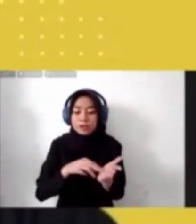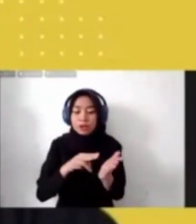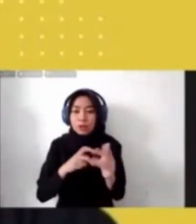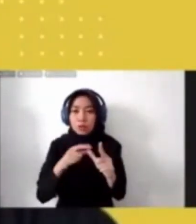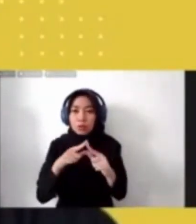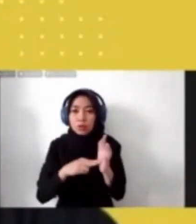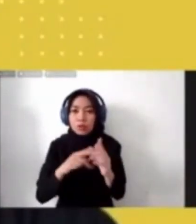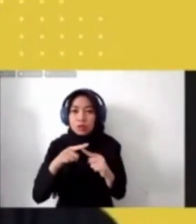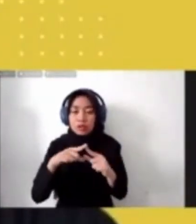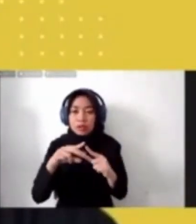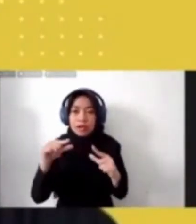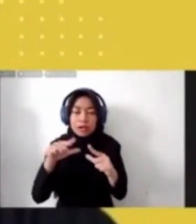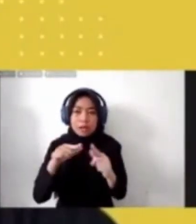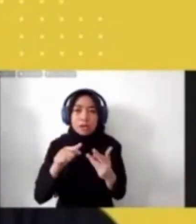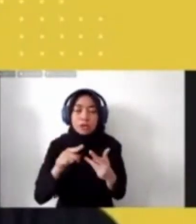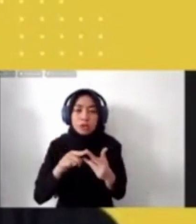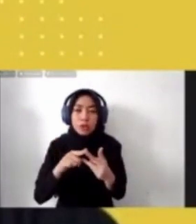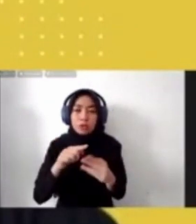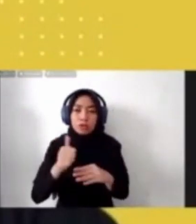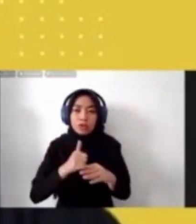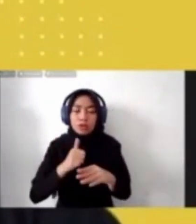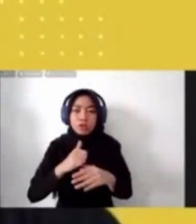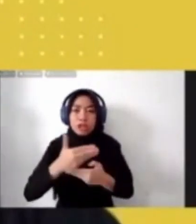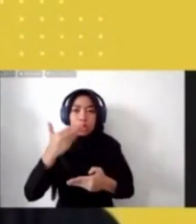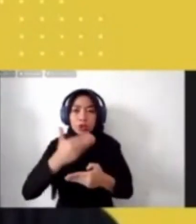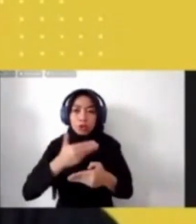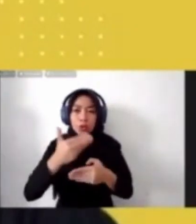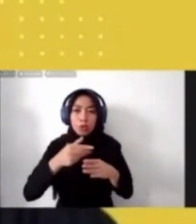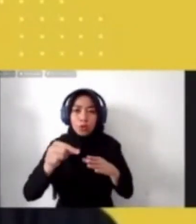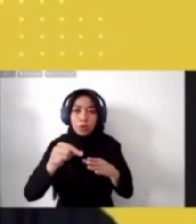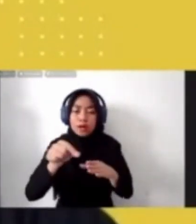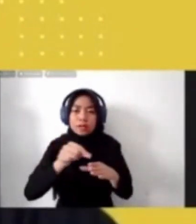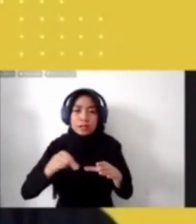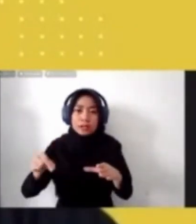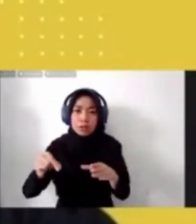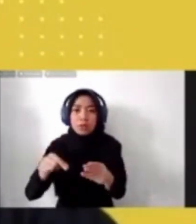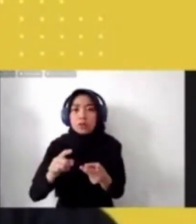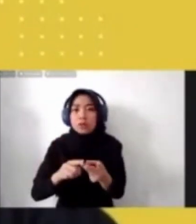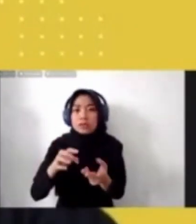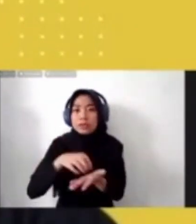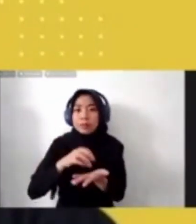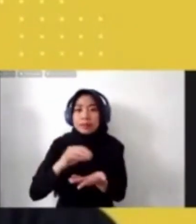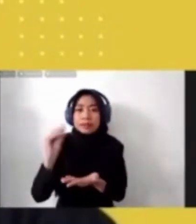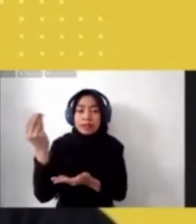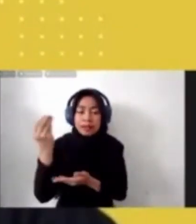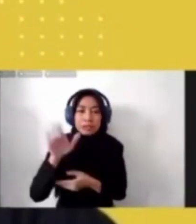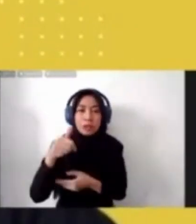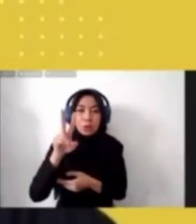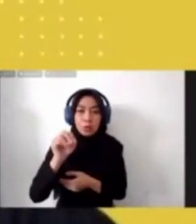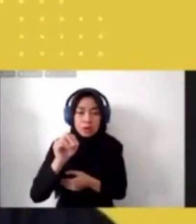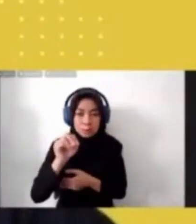and artistic director of Instrumenta, International Media Art Festival in Jakarta from 2018 to 2019.